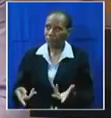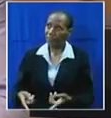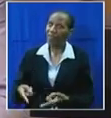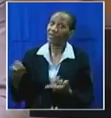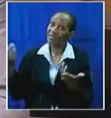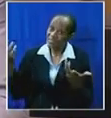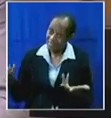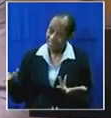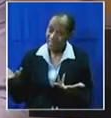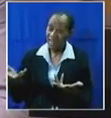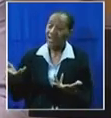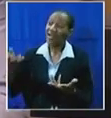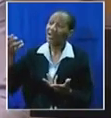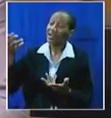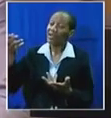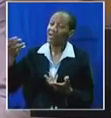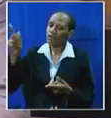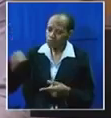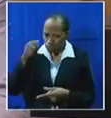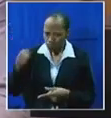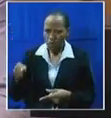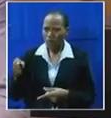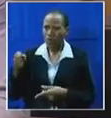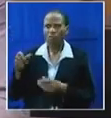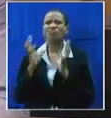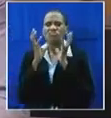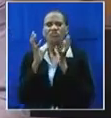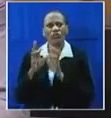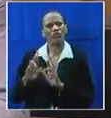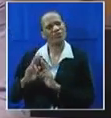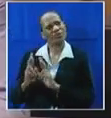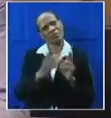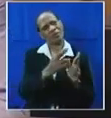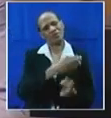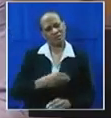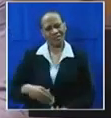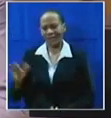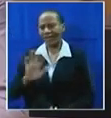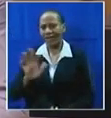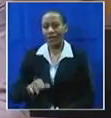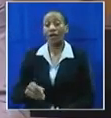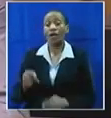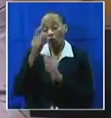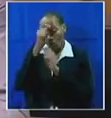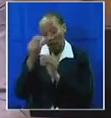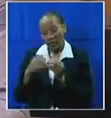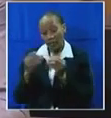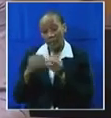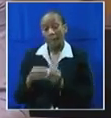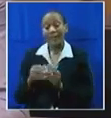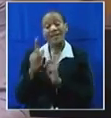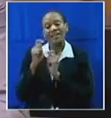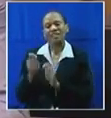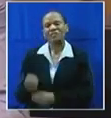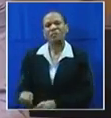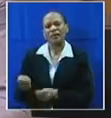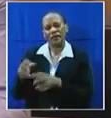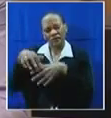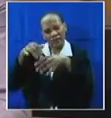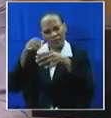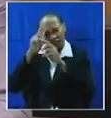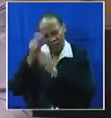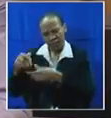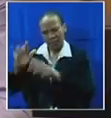to even respond to the President because Honorable Malema disrespected Parliament and walked out and not listened to the President.